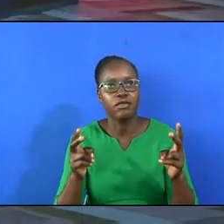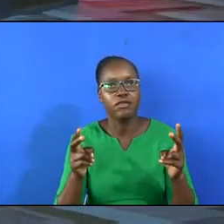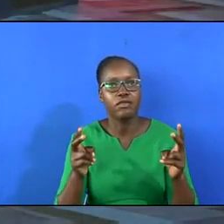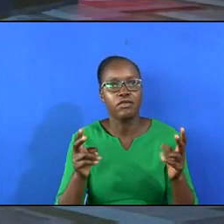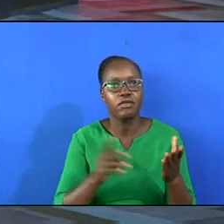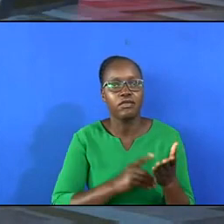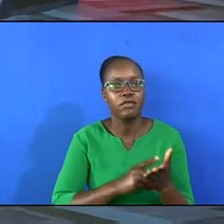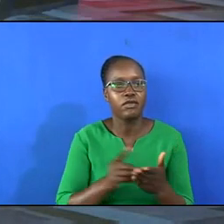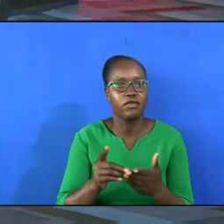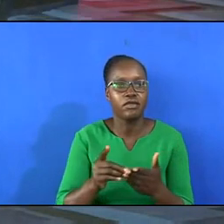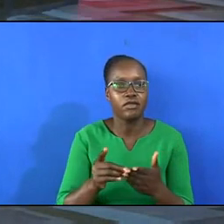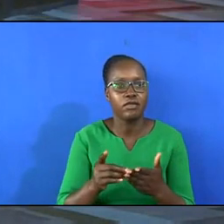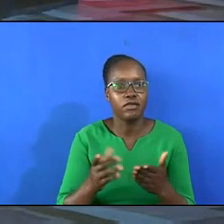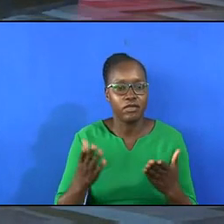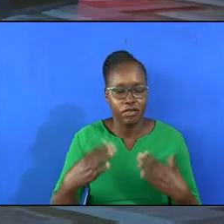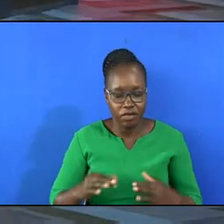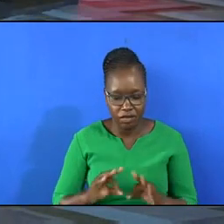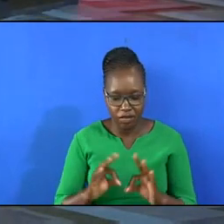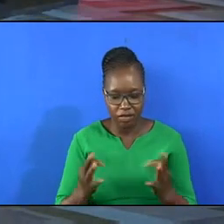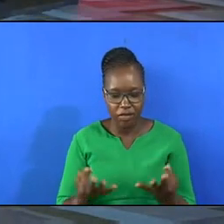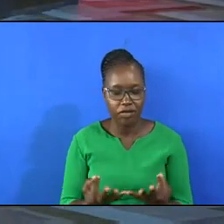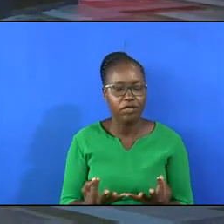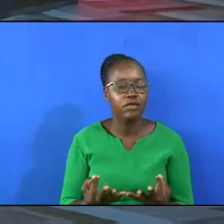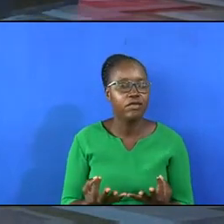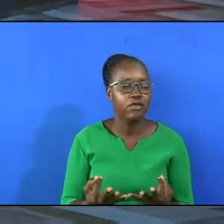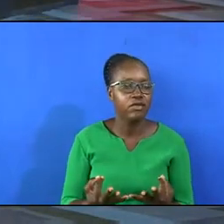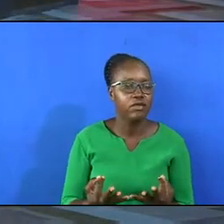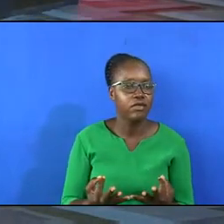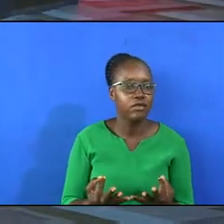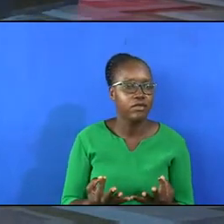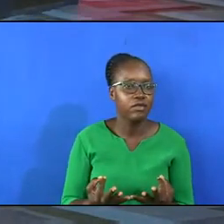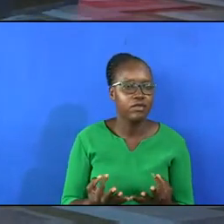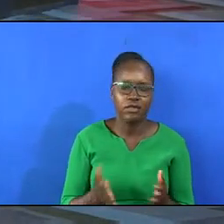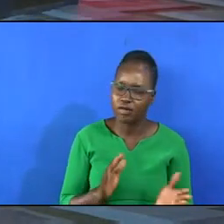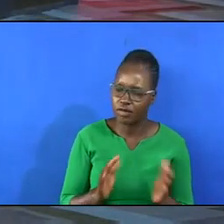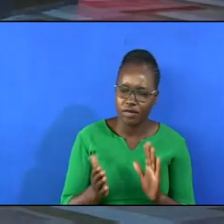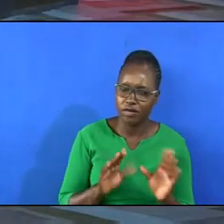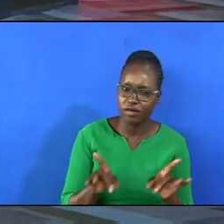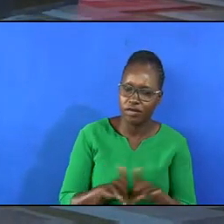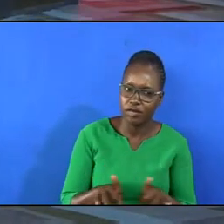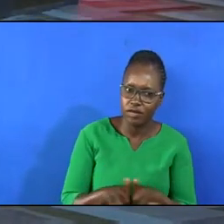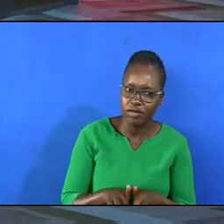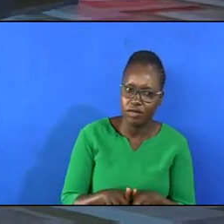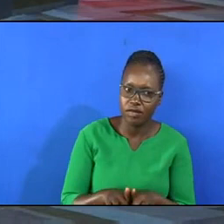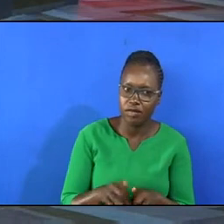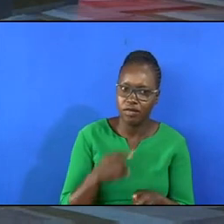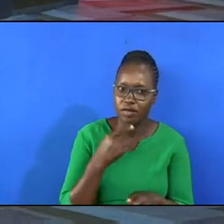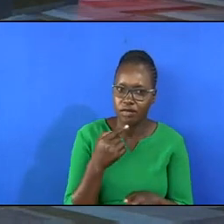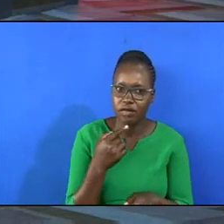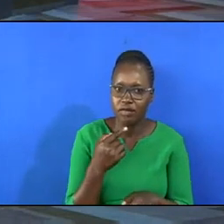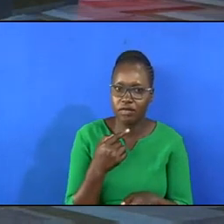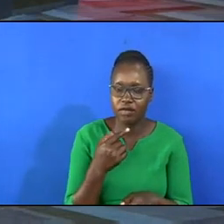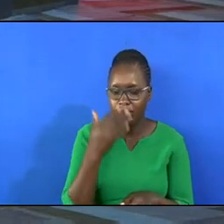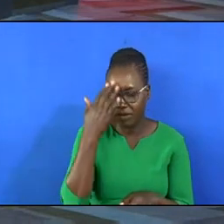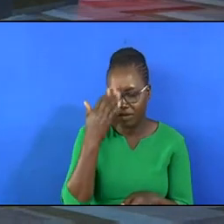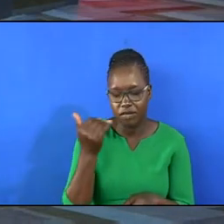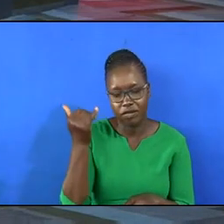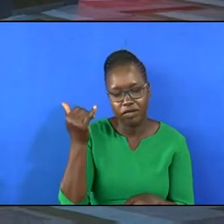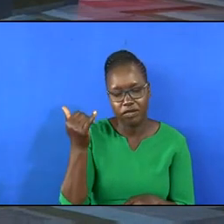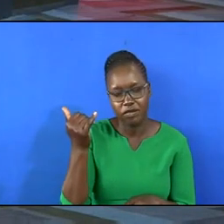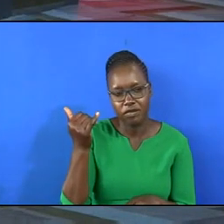Divine Human Family and almost in the center he says because